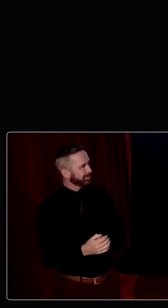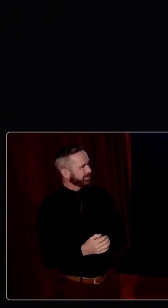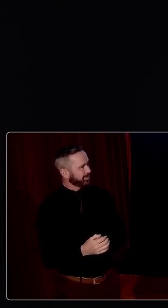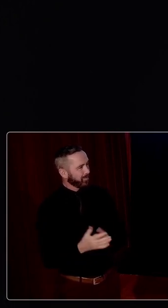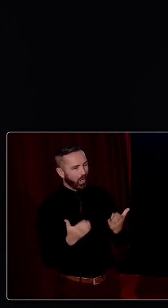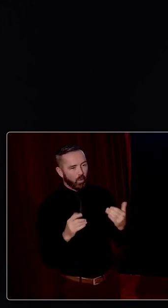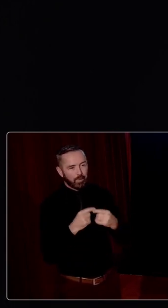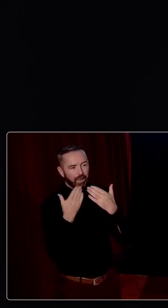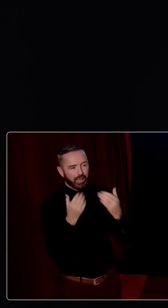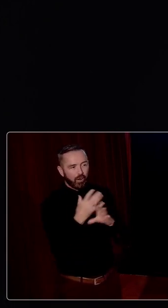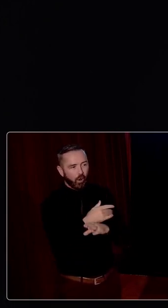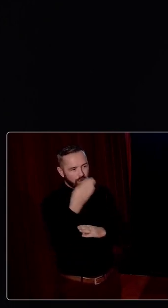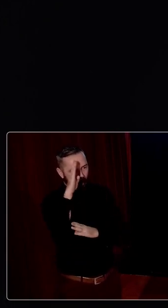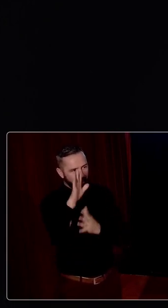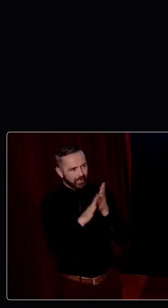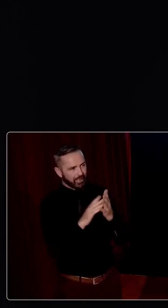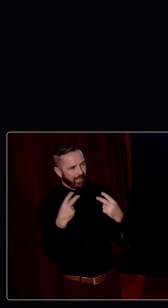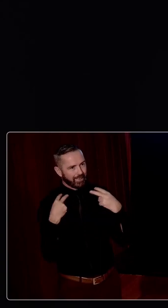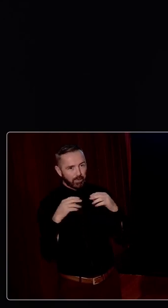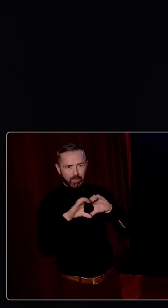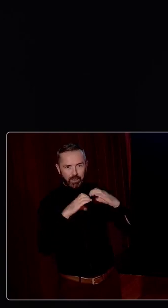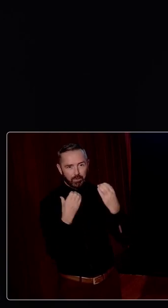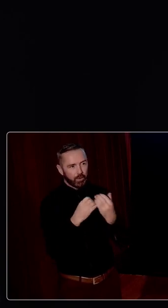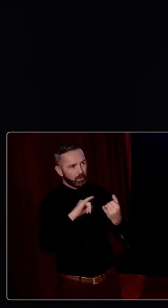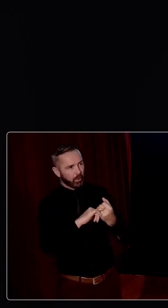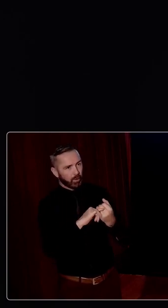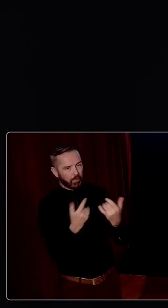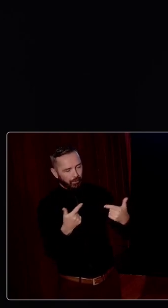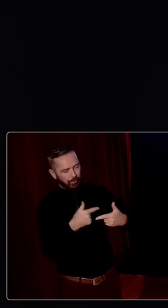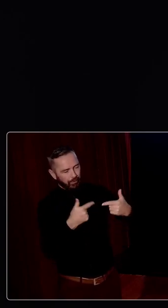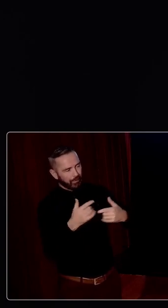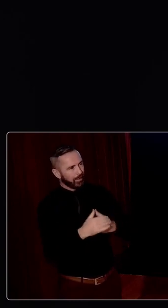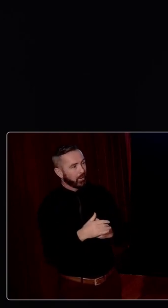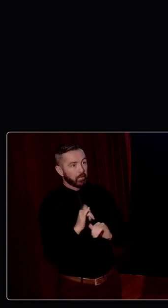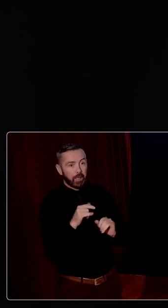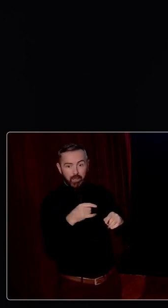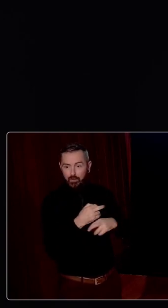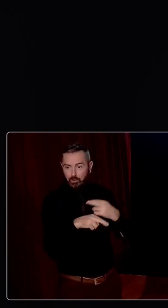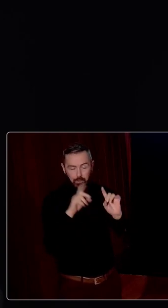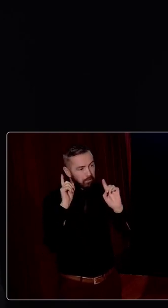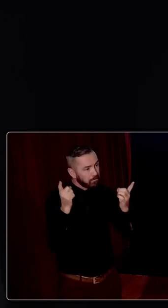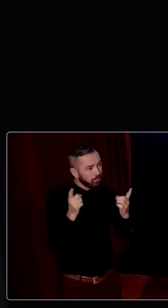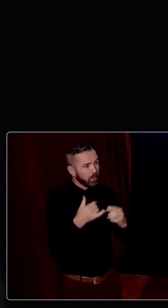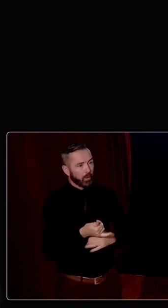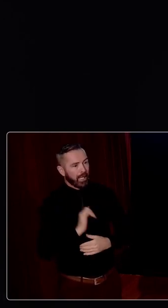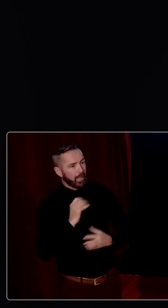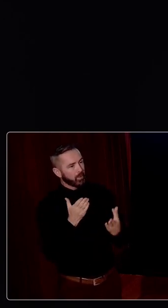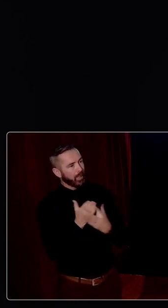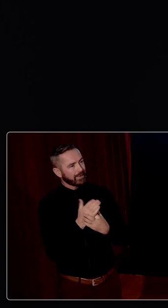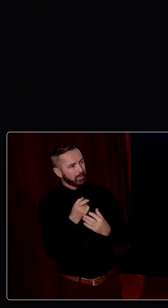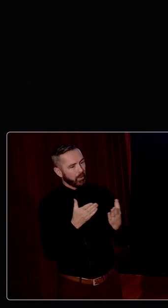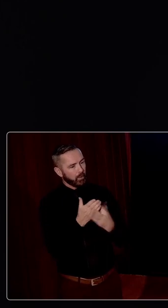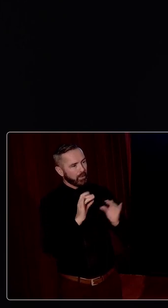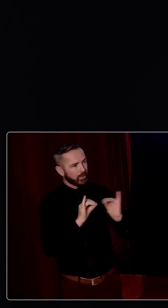I welcome and thank all our Irish sign language community who have tuned in online or maybe who are here in the room and have been able to access